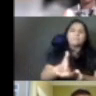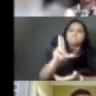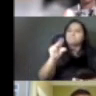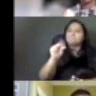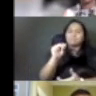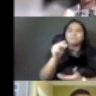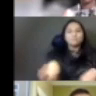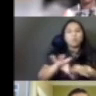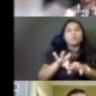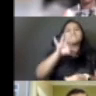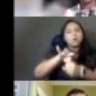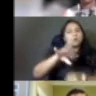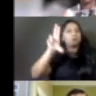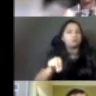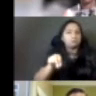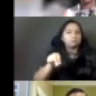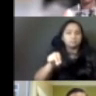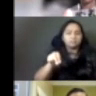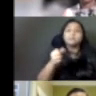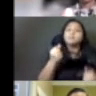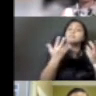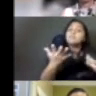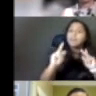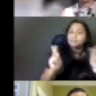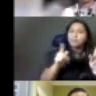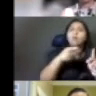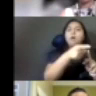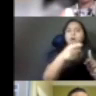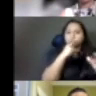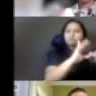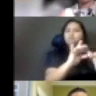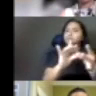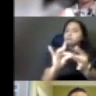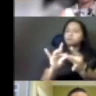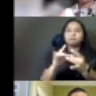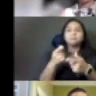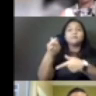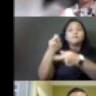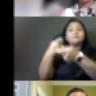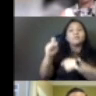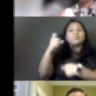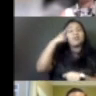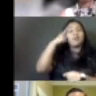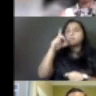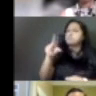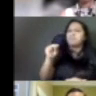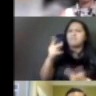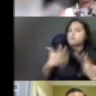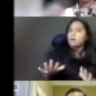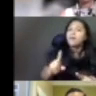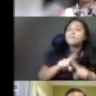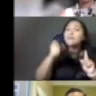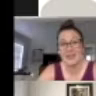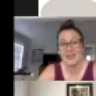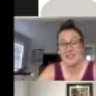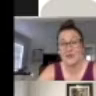feedback from folks that they're strongly against the recall, but they frankly don't know there's an election. And if they do know